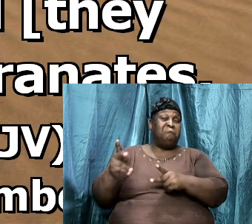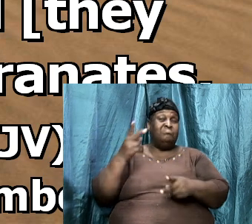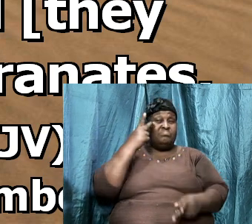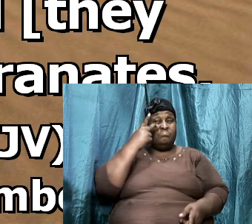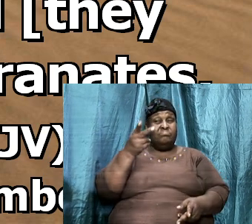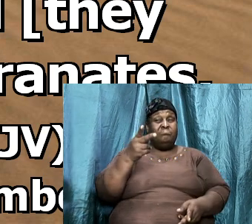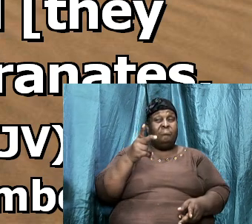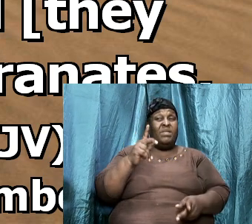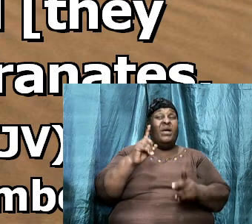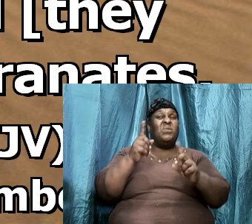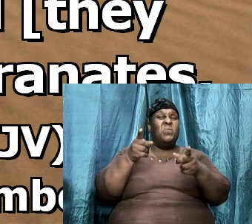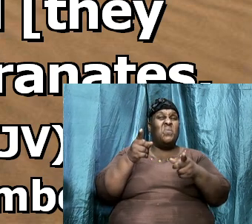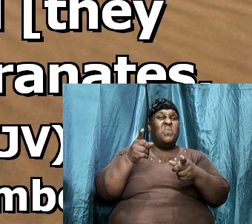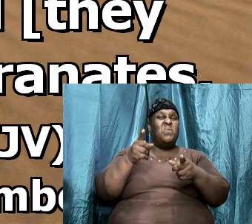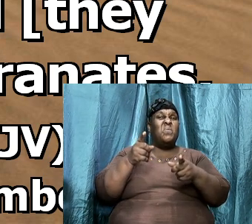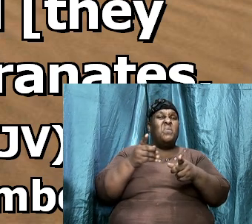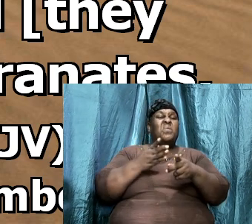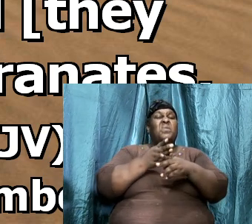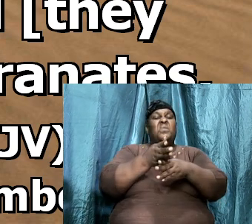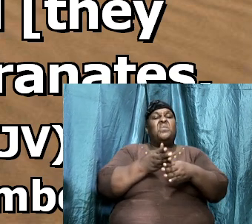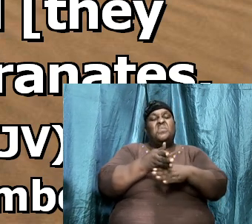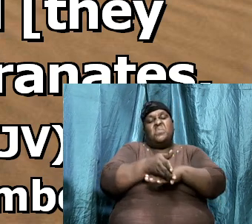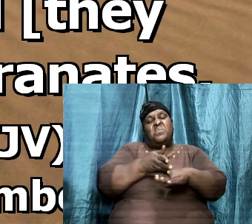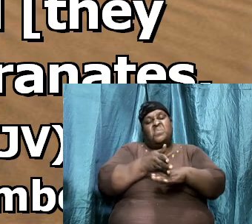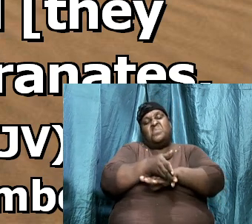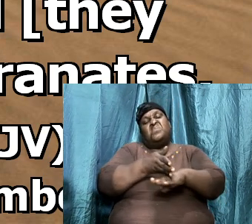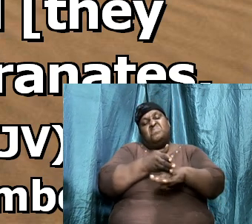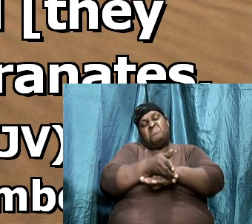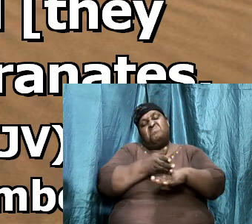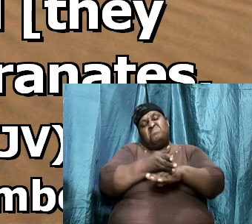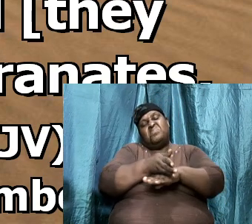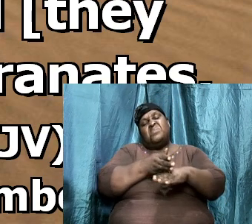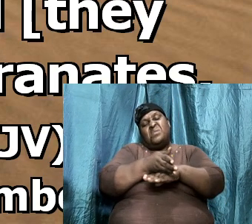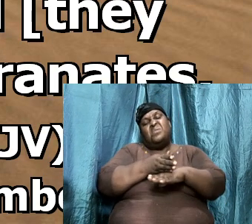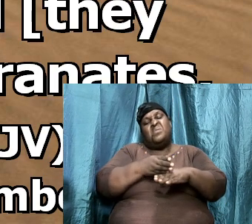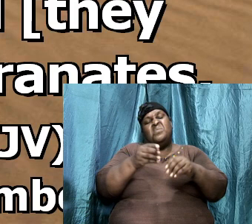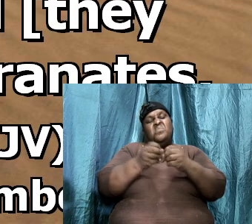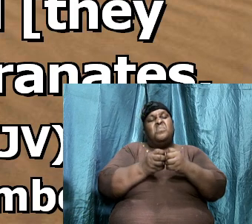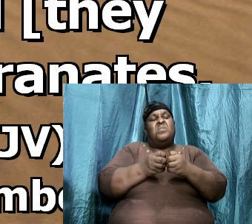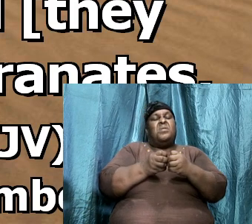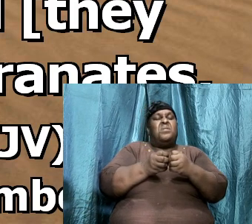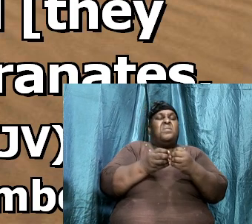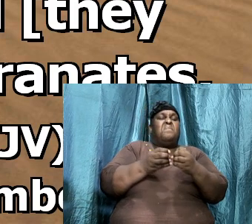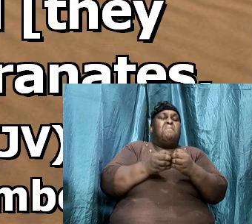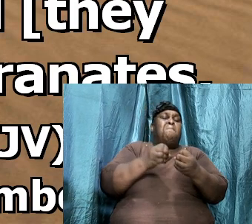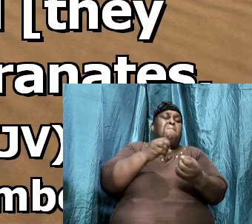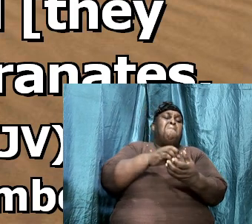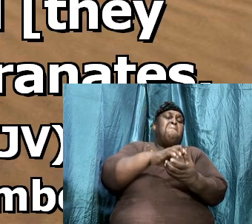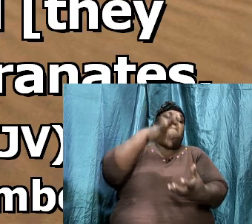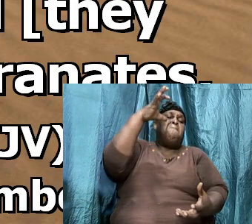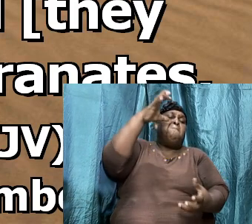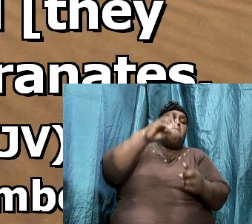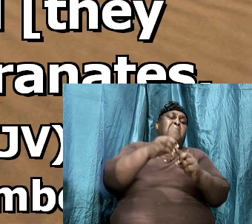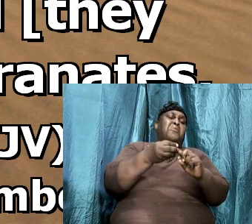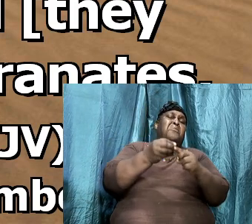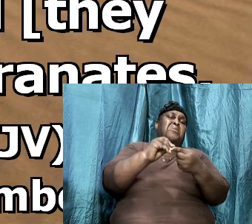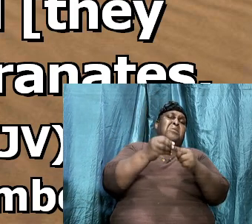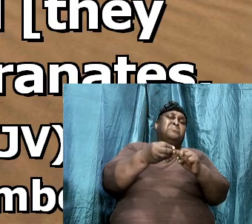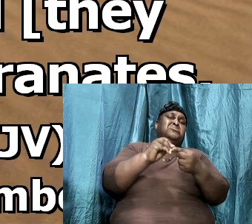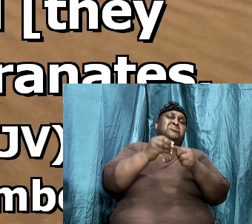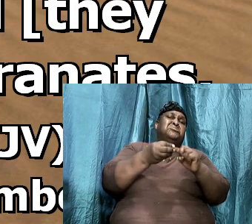And they went and they cut down from thence a branch with one cluster of grapes. And they